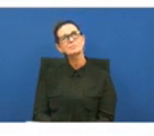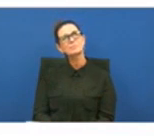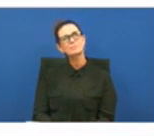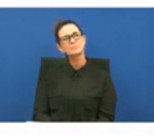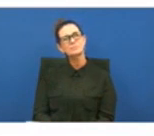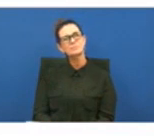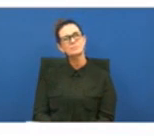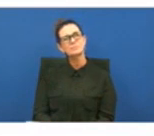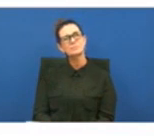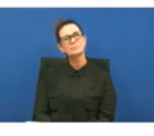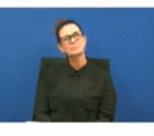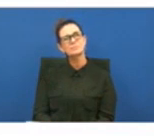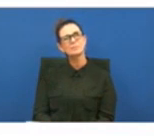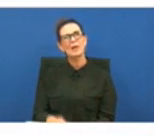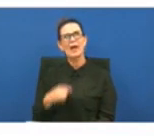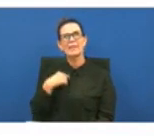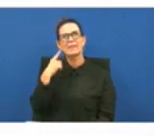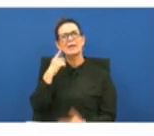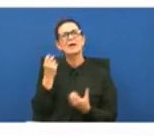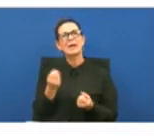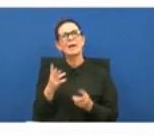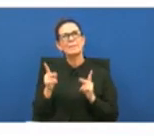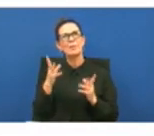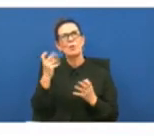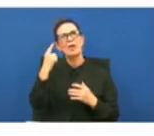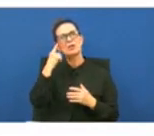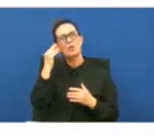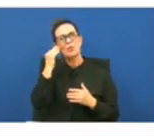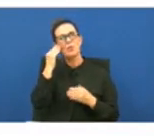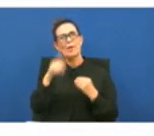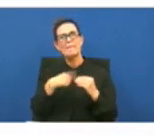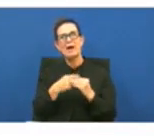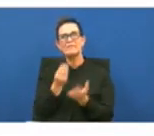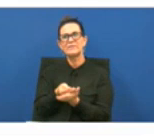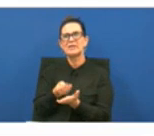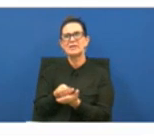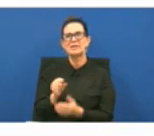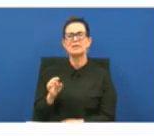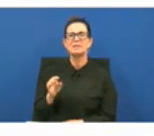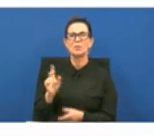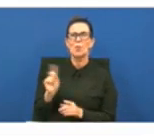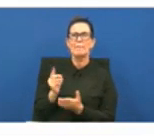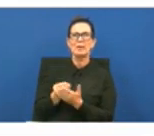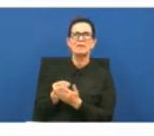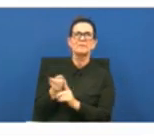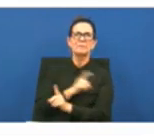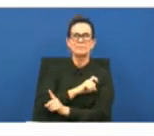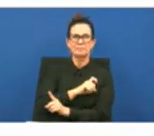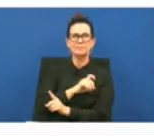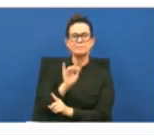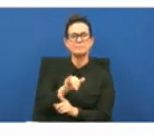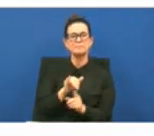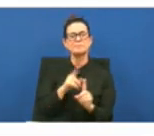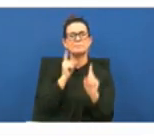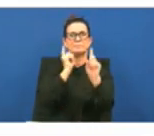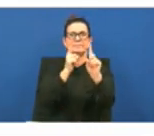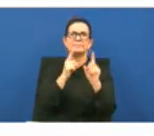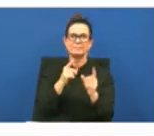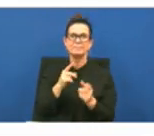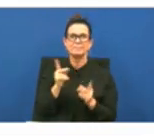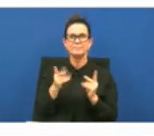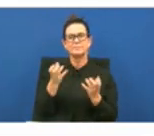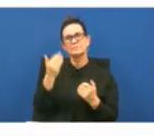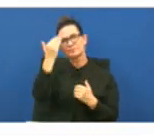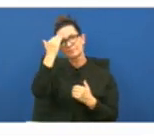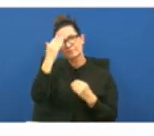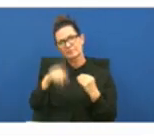so i think a lot of people want to know about the funding source i think that was the main point that a lot of people wanted to know is how is